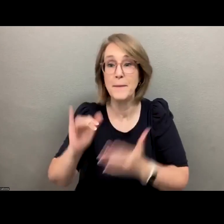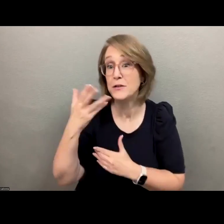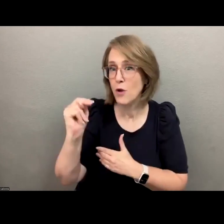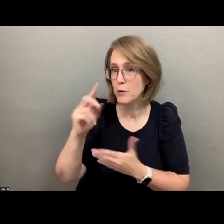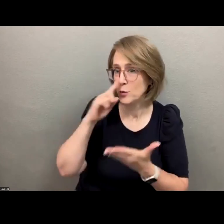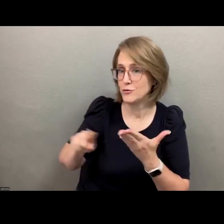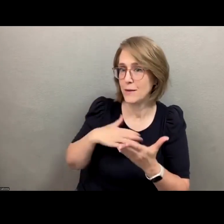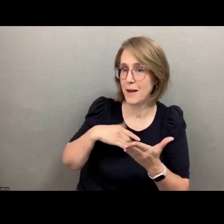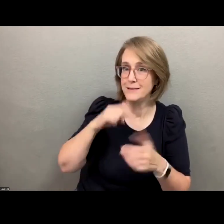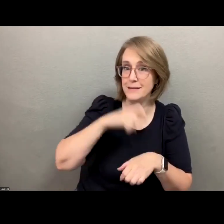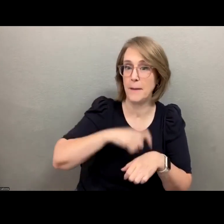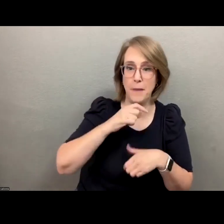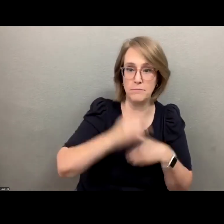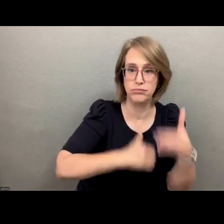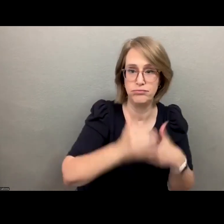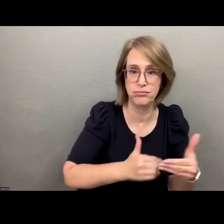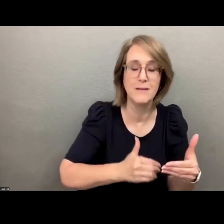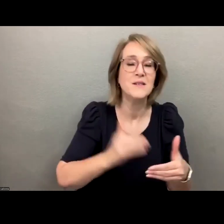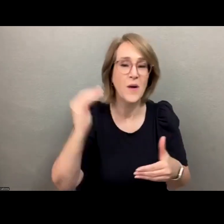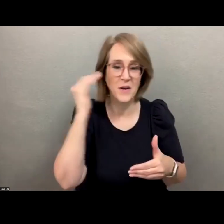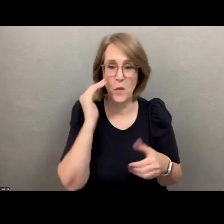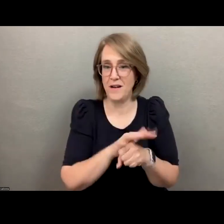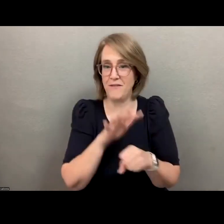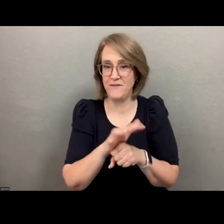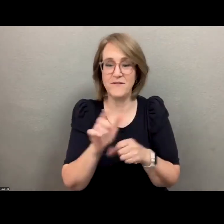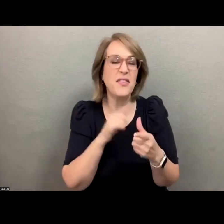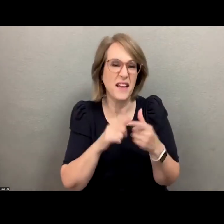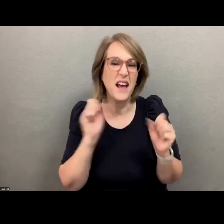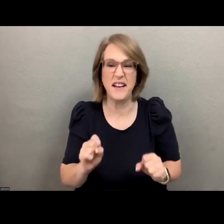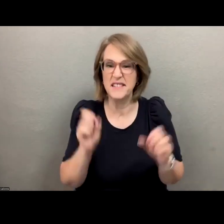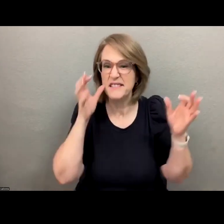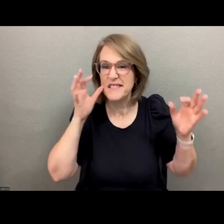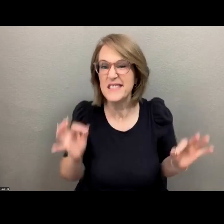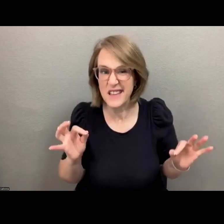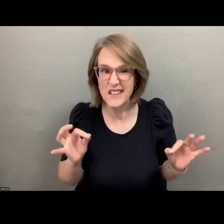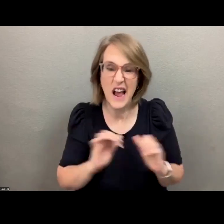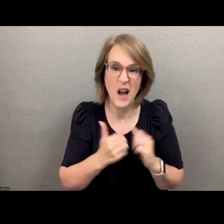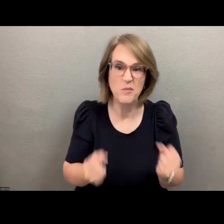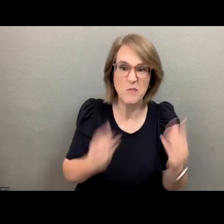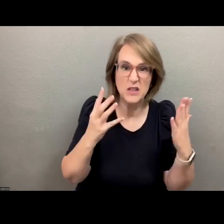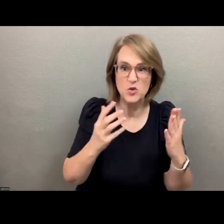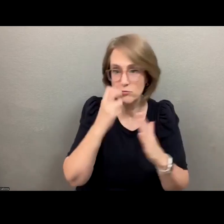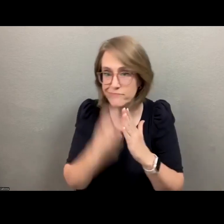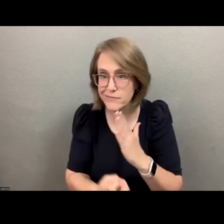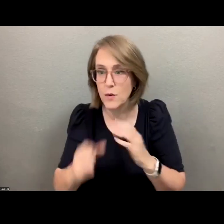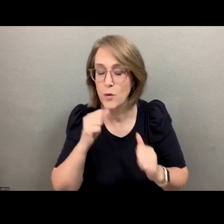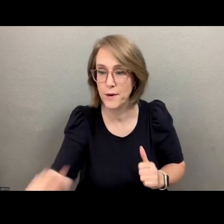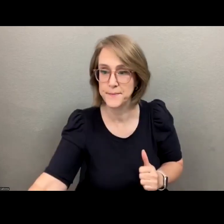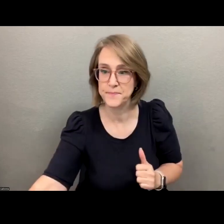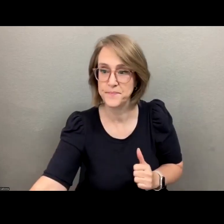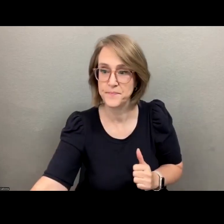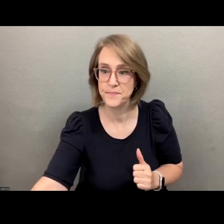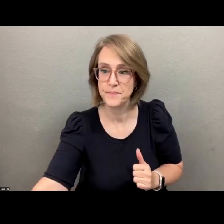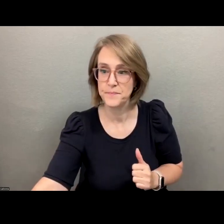check as we go and then I'll be able to decide how much to dive into. So that's a